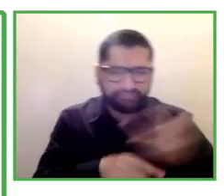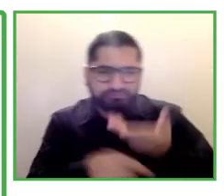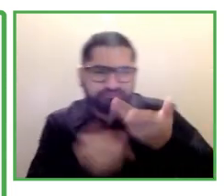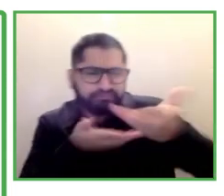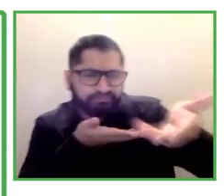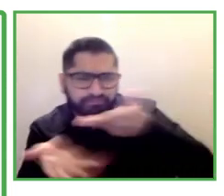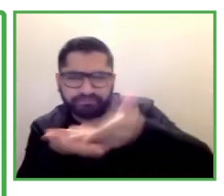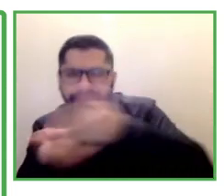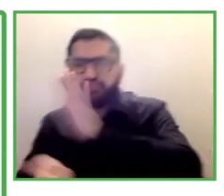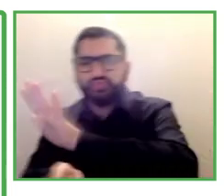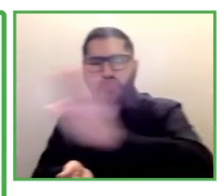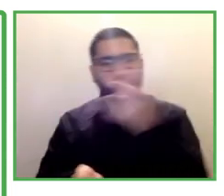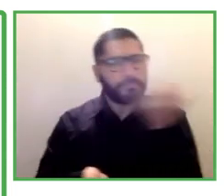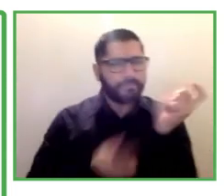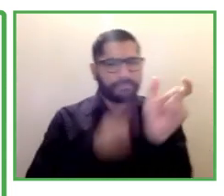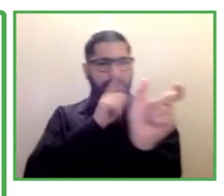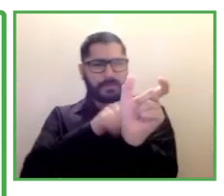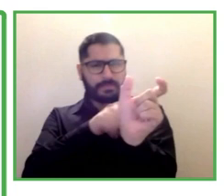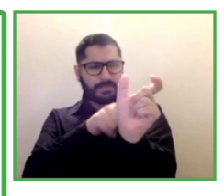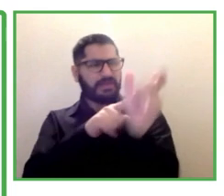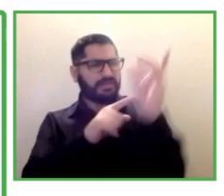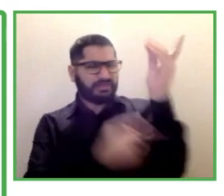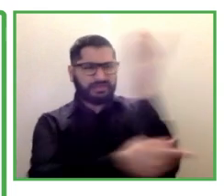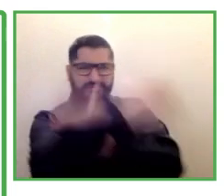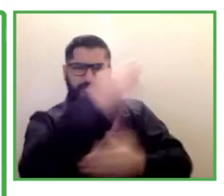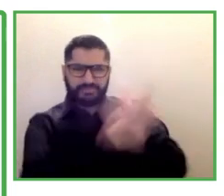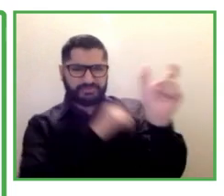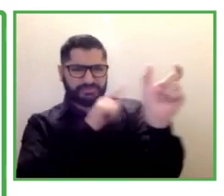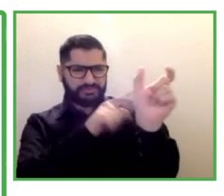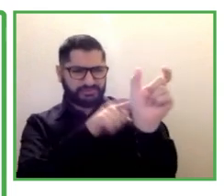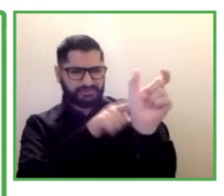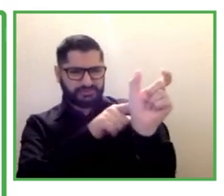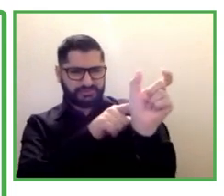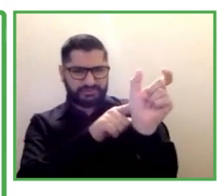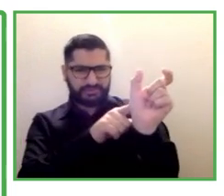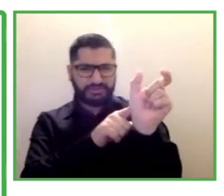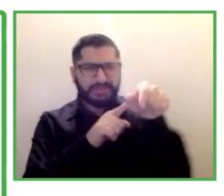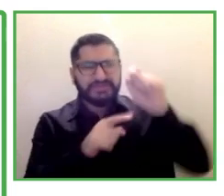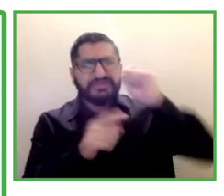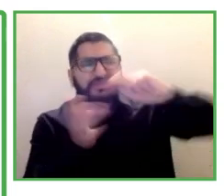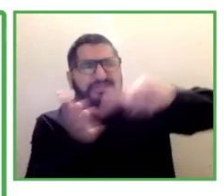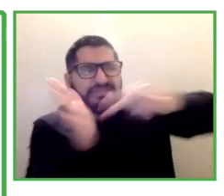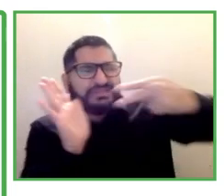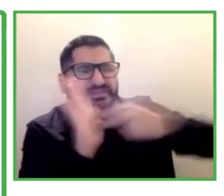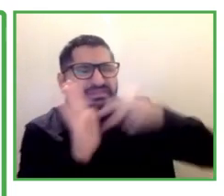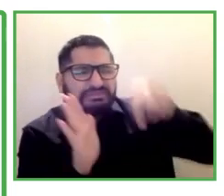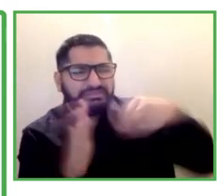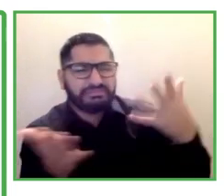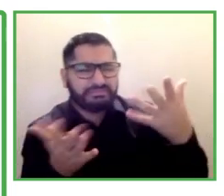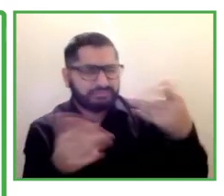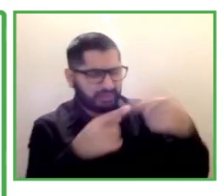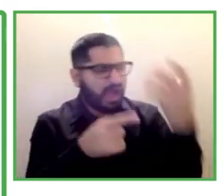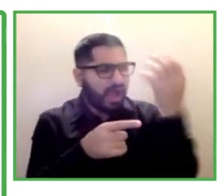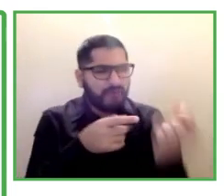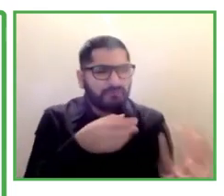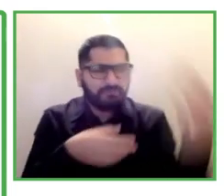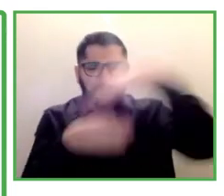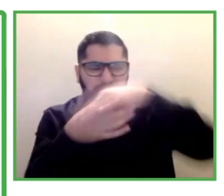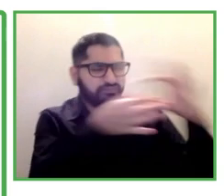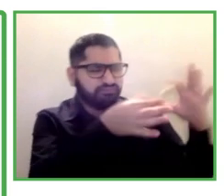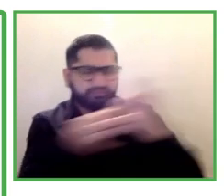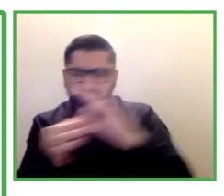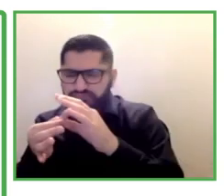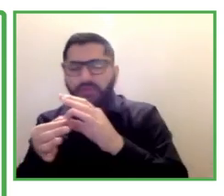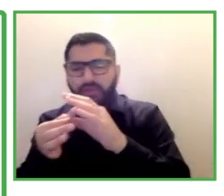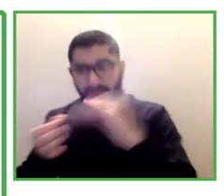is included there? Do we really understand what the needs are? Raising awareness is a very, very important key for success